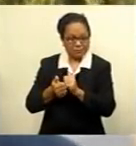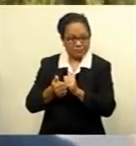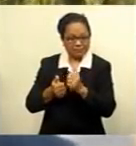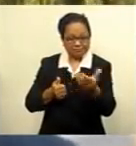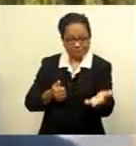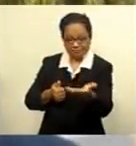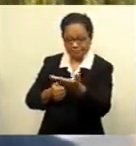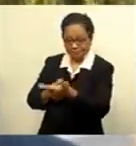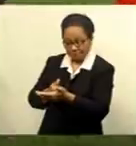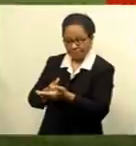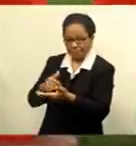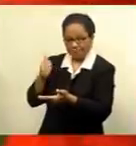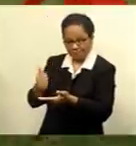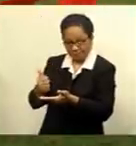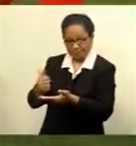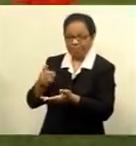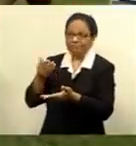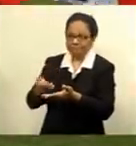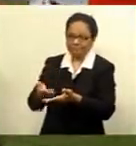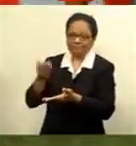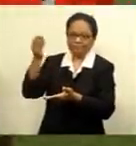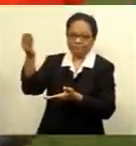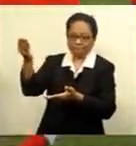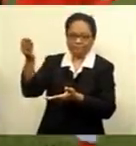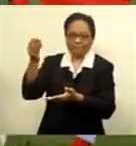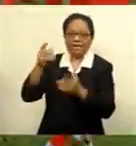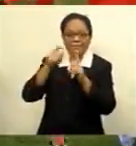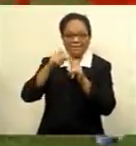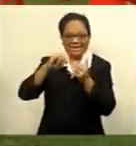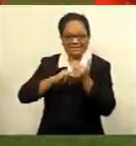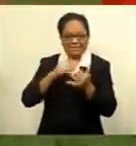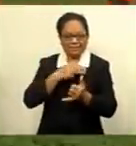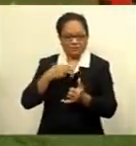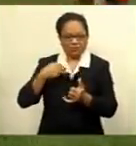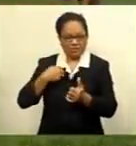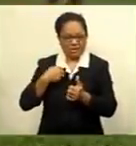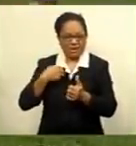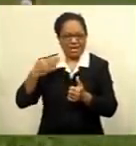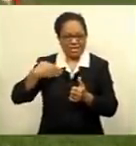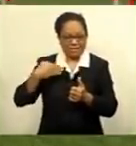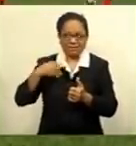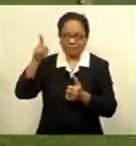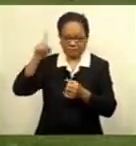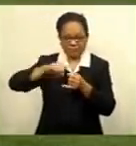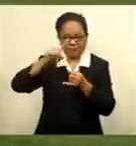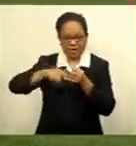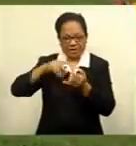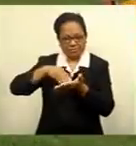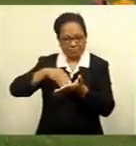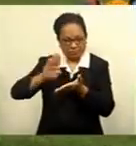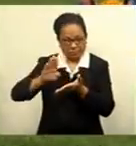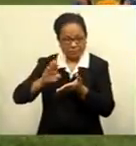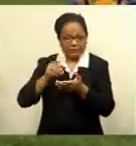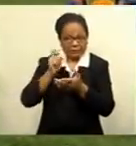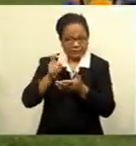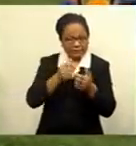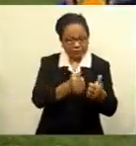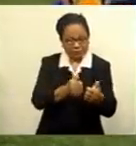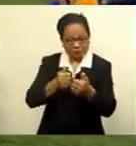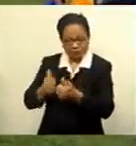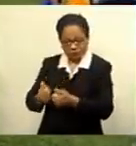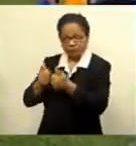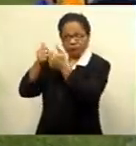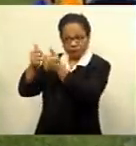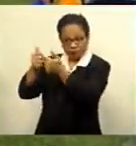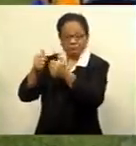will then be forwarded to the PS Ministry of Health for its final endorsement. And if that happens, then the national team